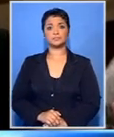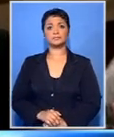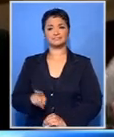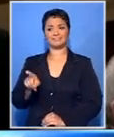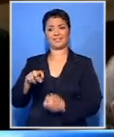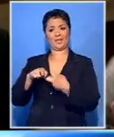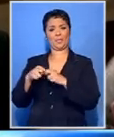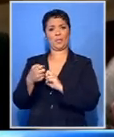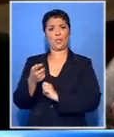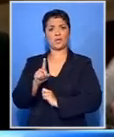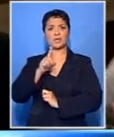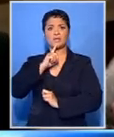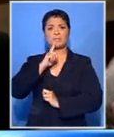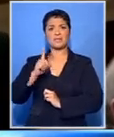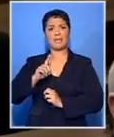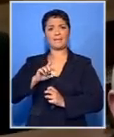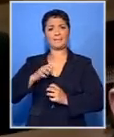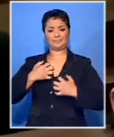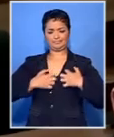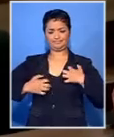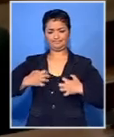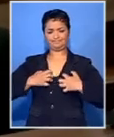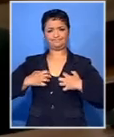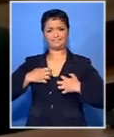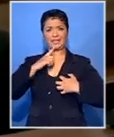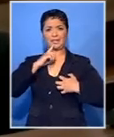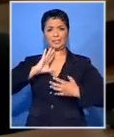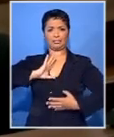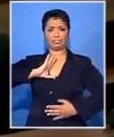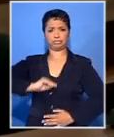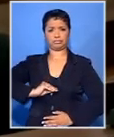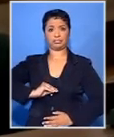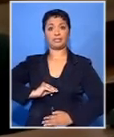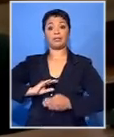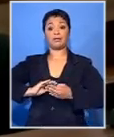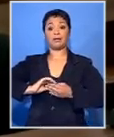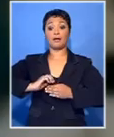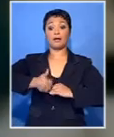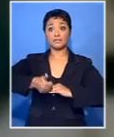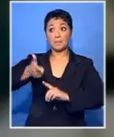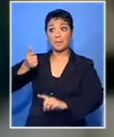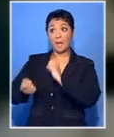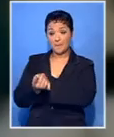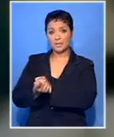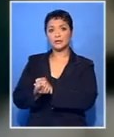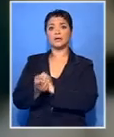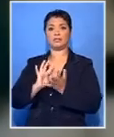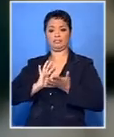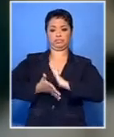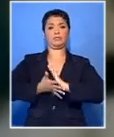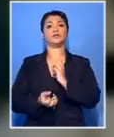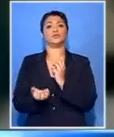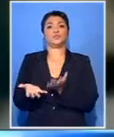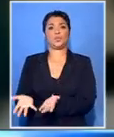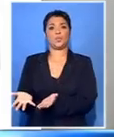disorder with mixed anxiety and depressed mood that developed after the alleged incident. The defence's work to show